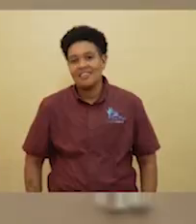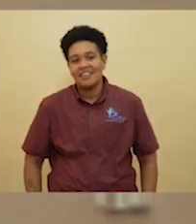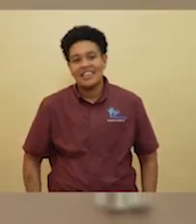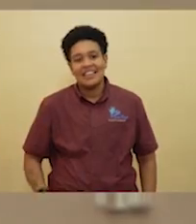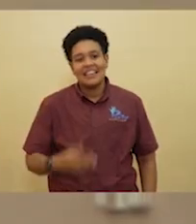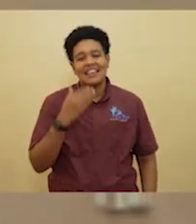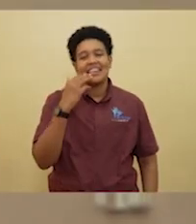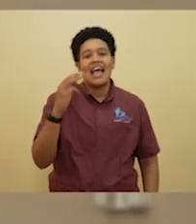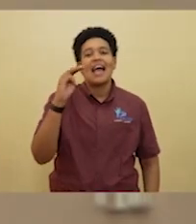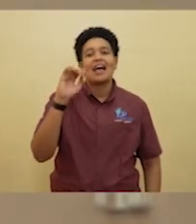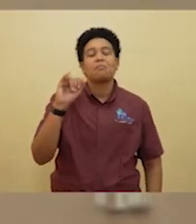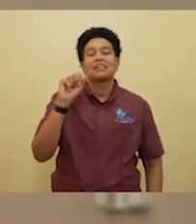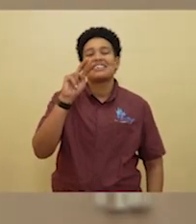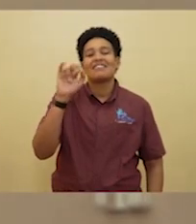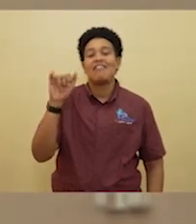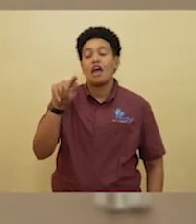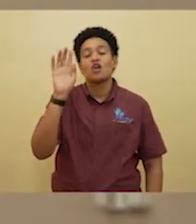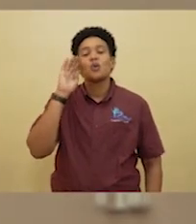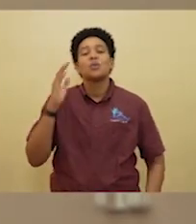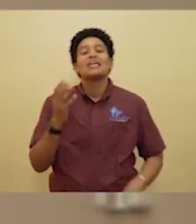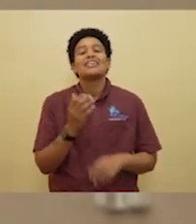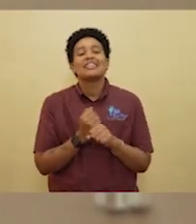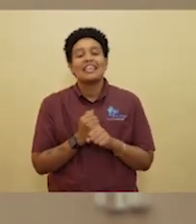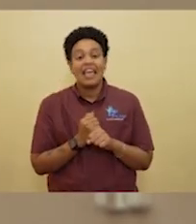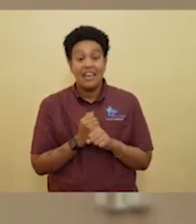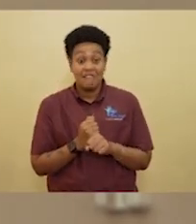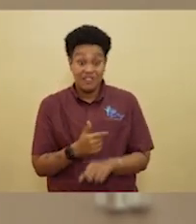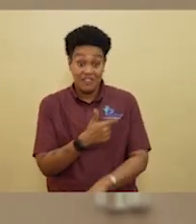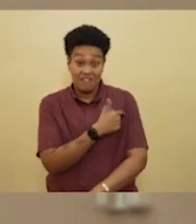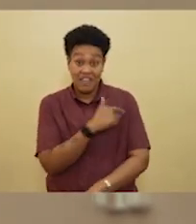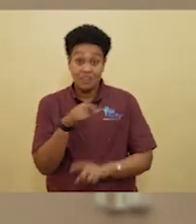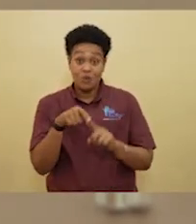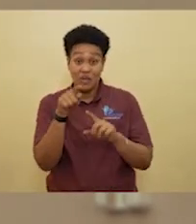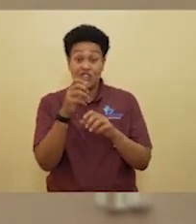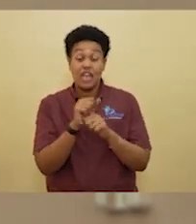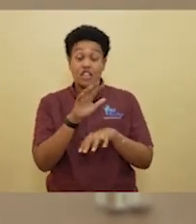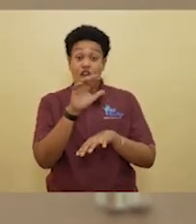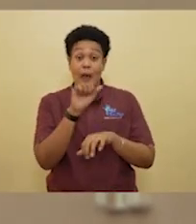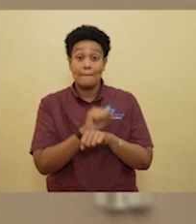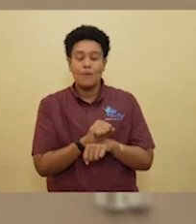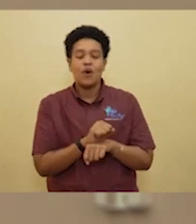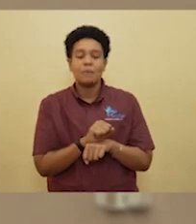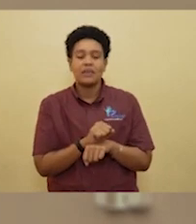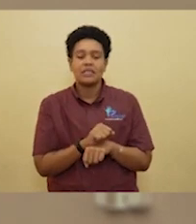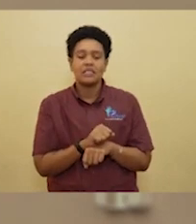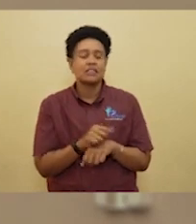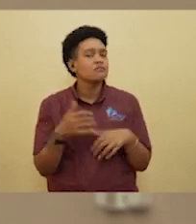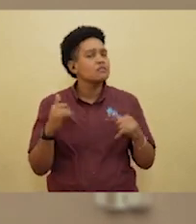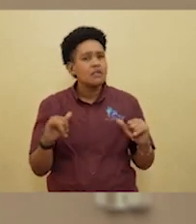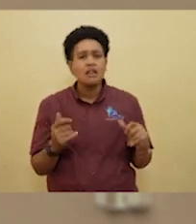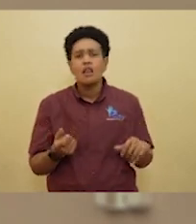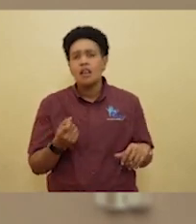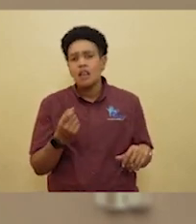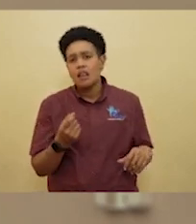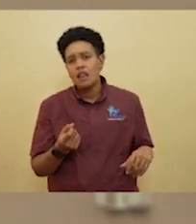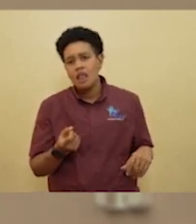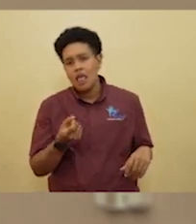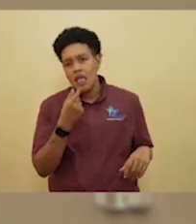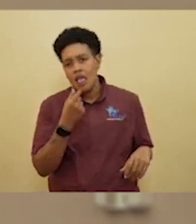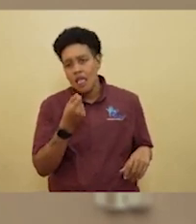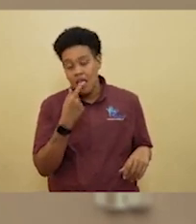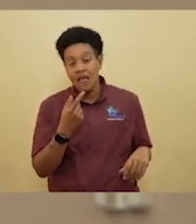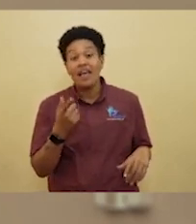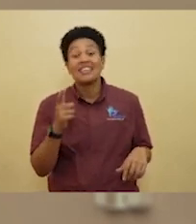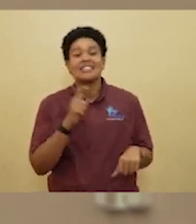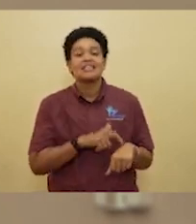You will take the vaccine when you get your appointment and you will take your medications at the time